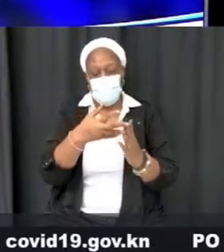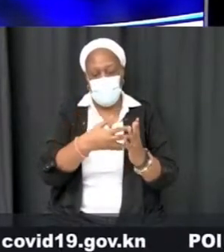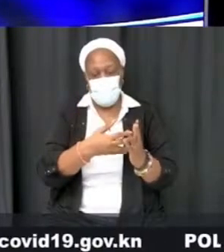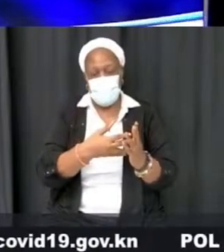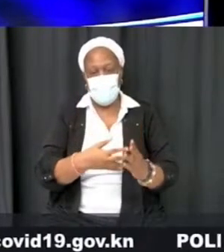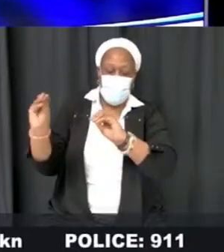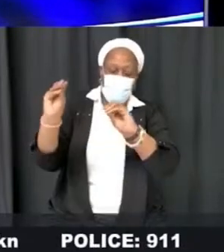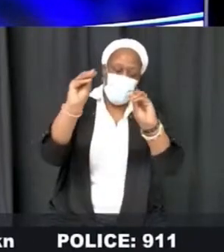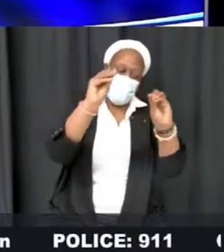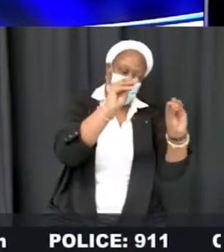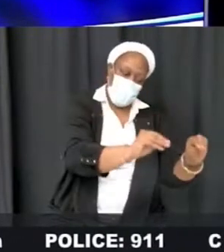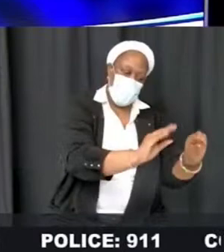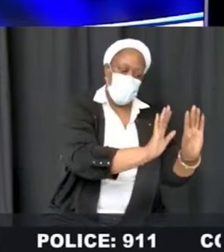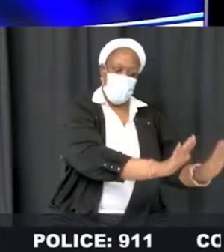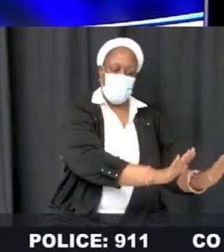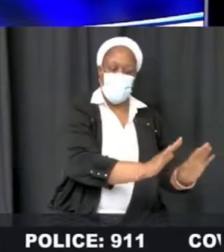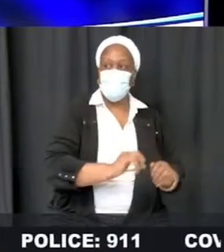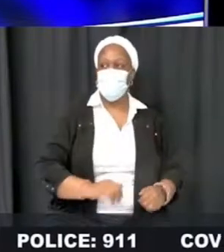prison.